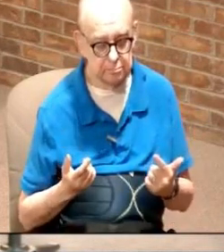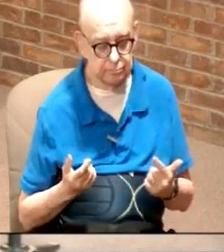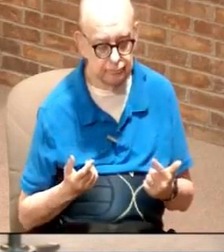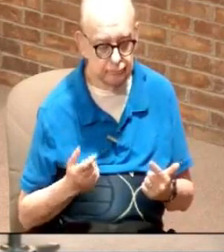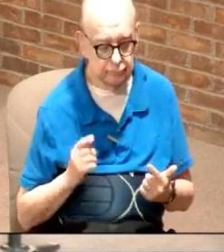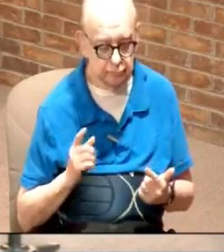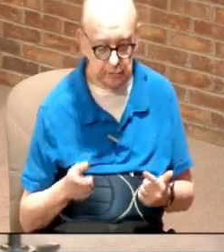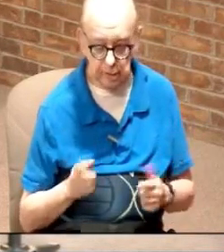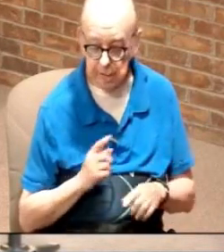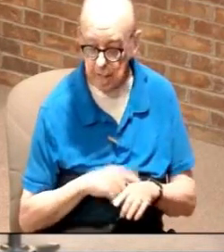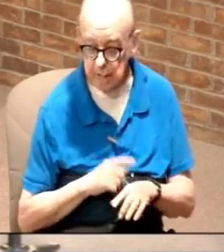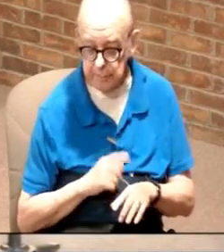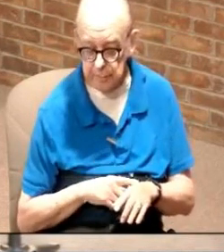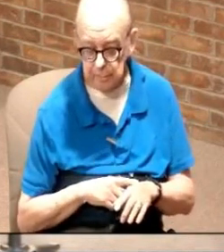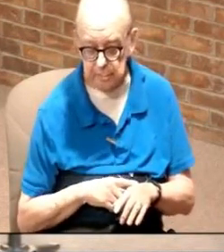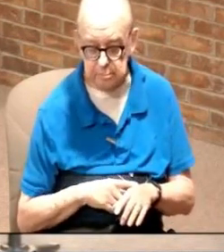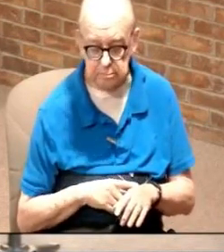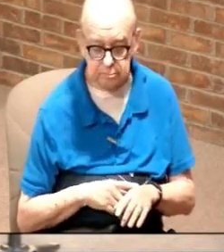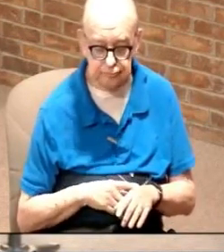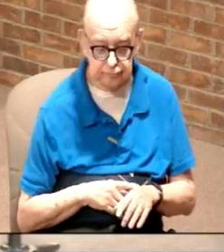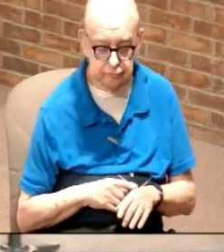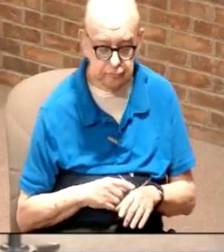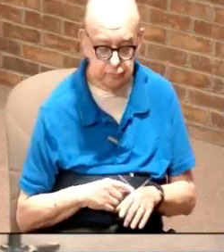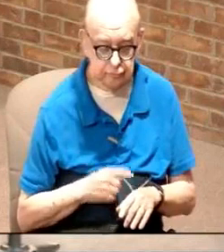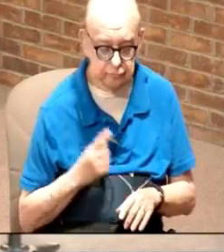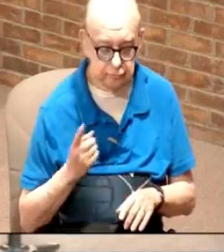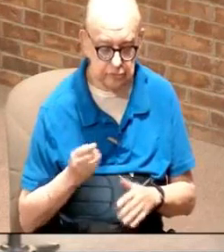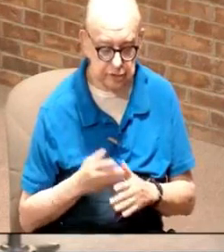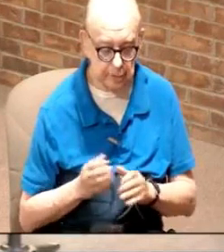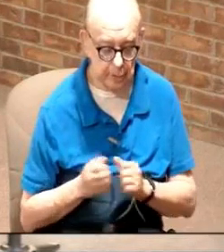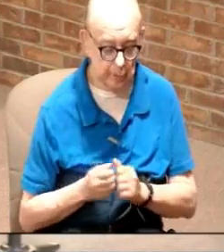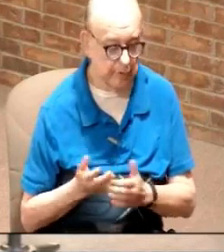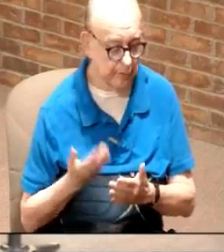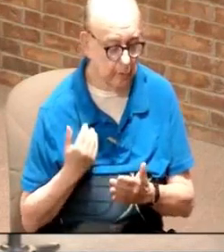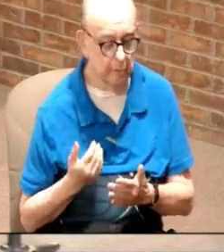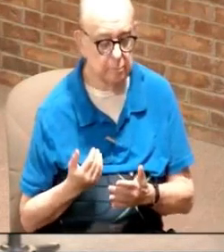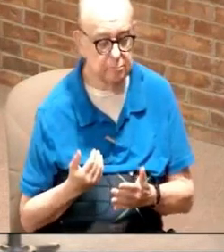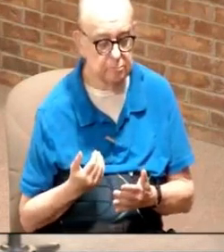there were times and I think I've shared it with you